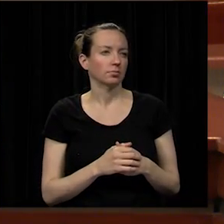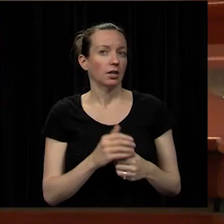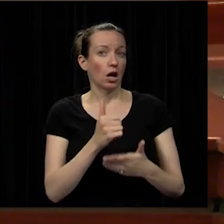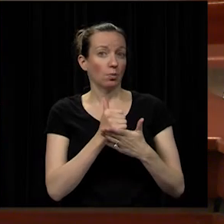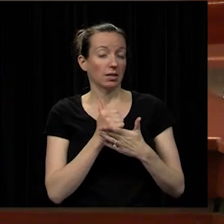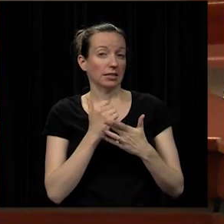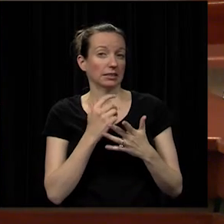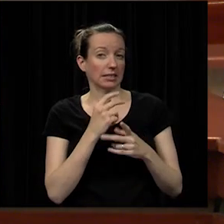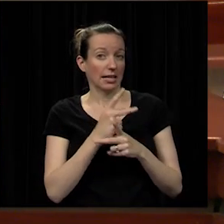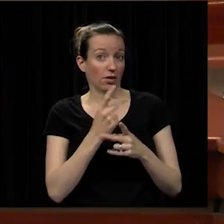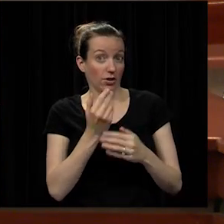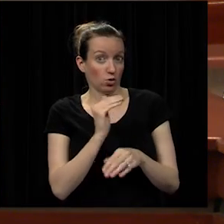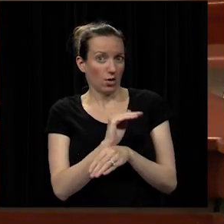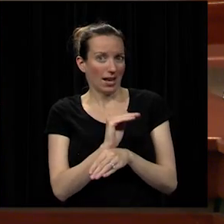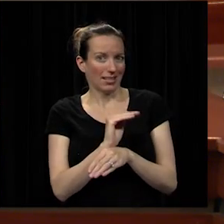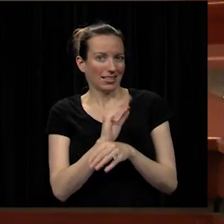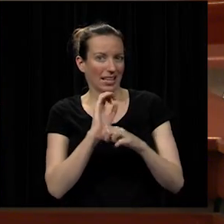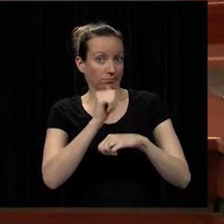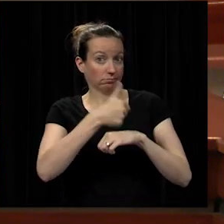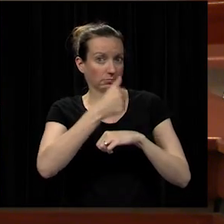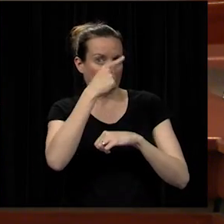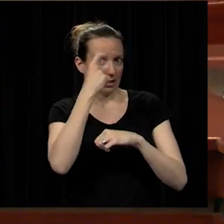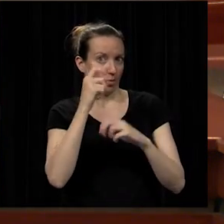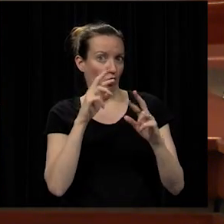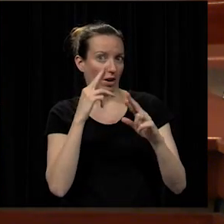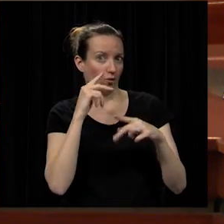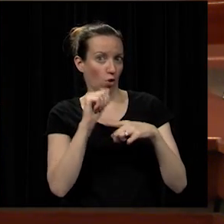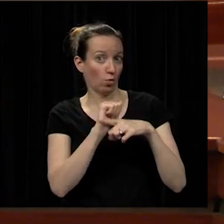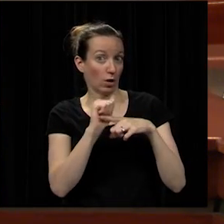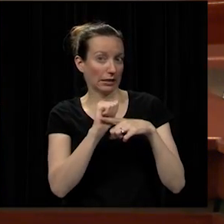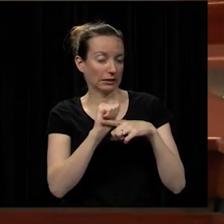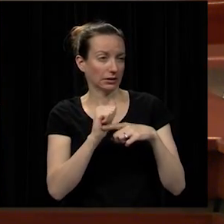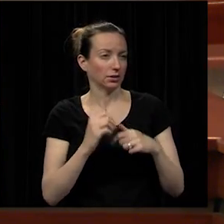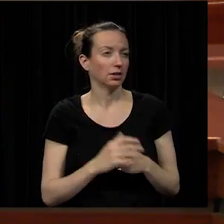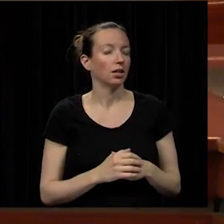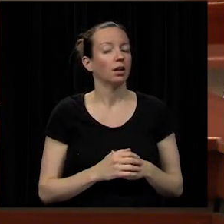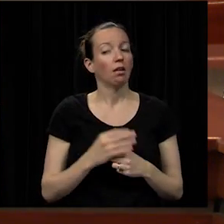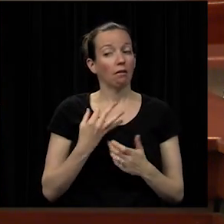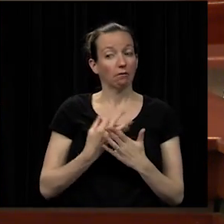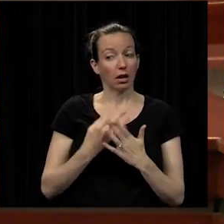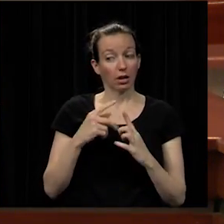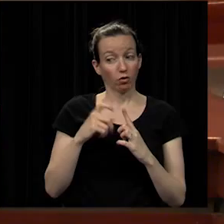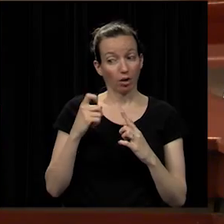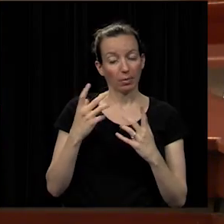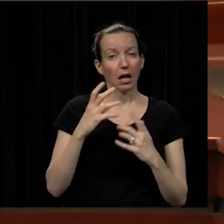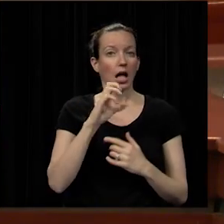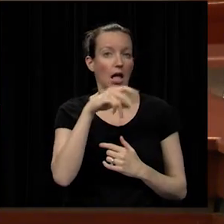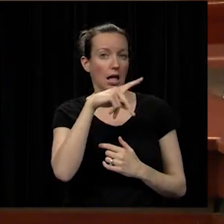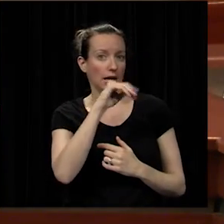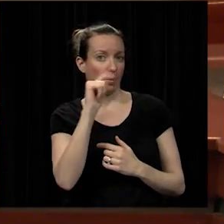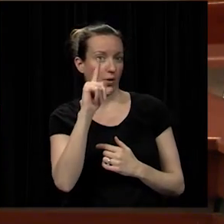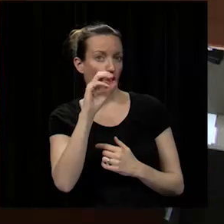so that we can get it installed in the summer time and be ready for practice and the funding came from capital outlay